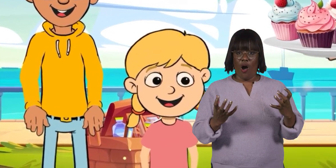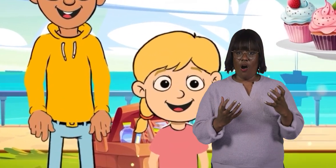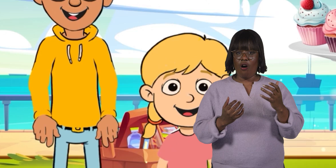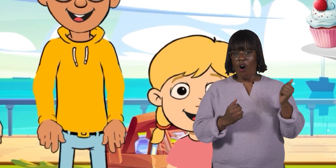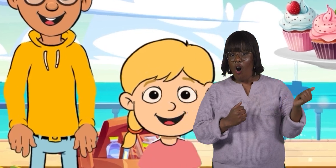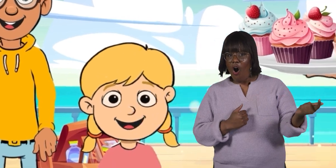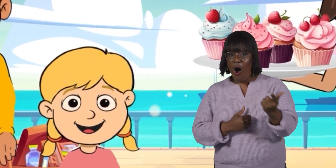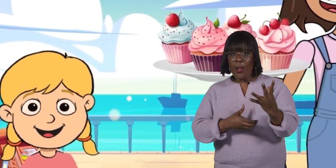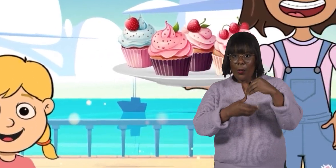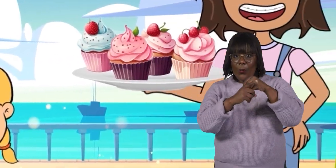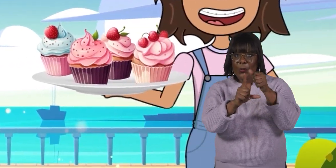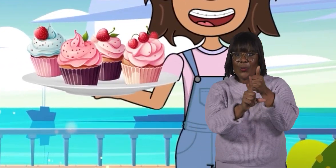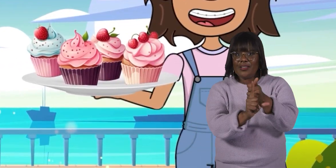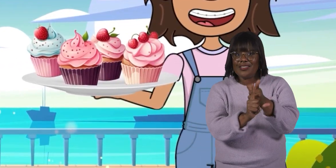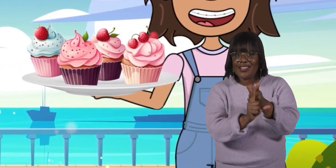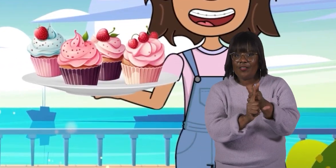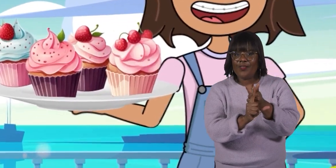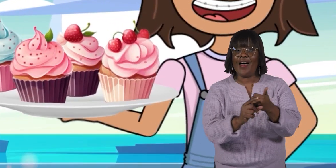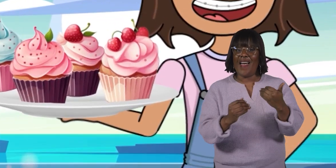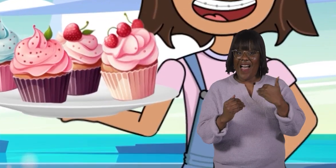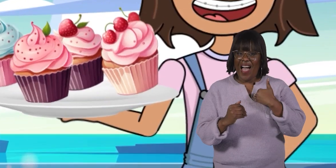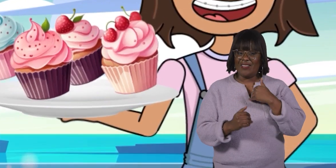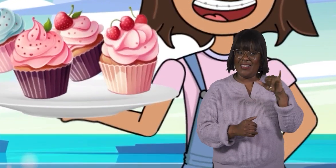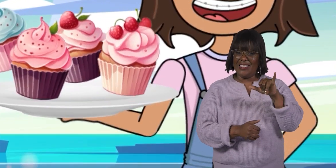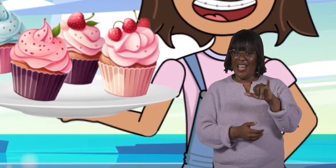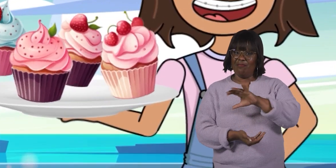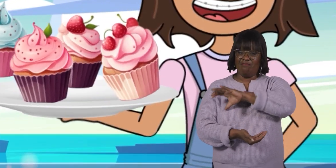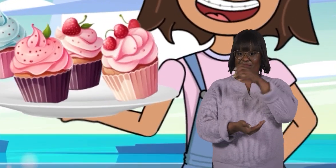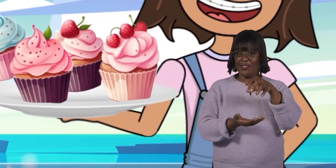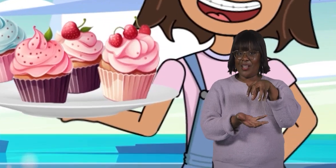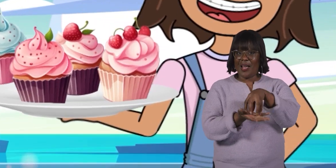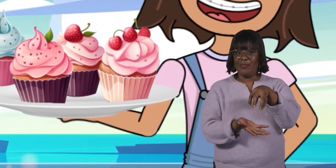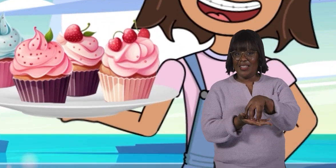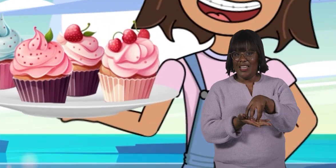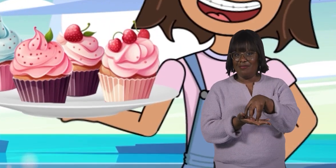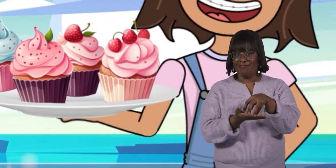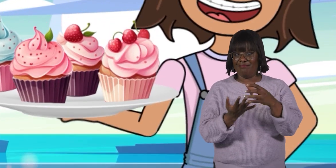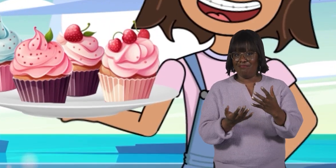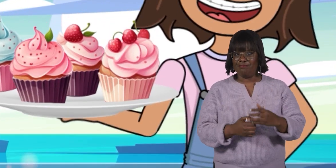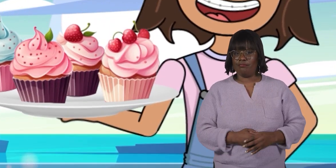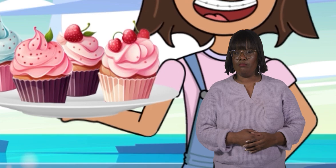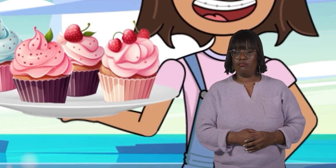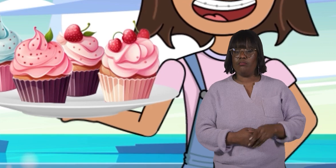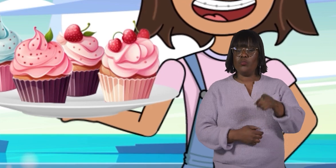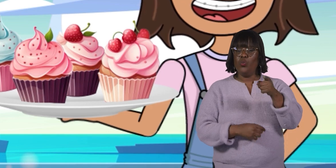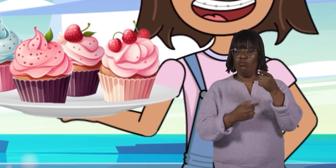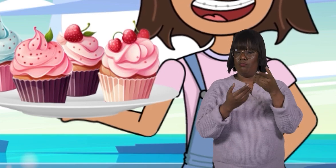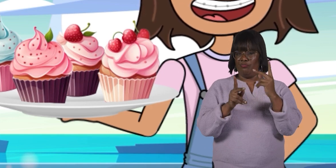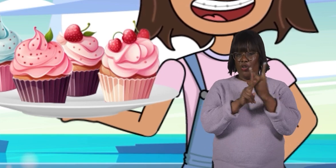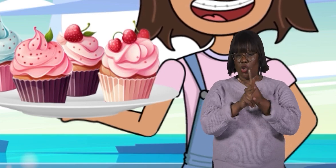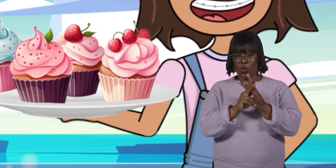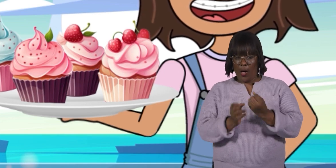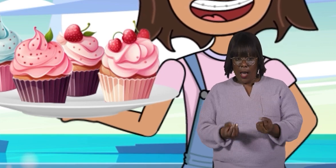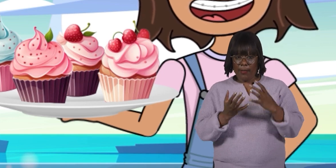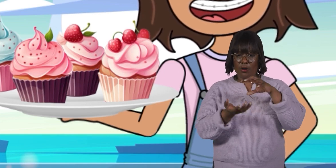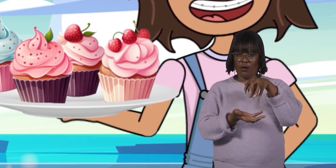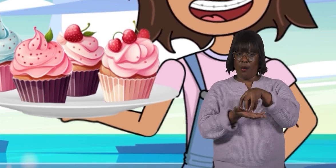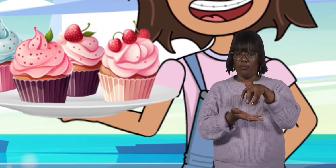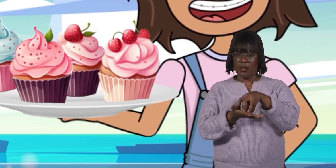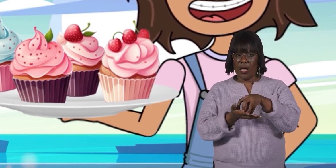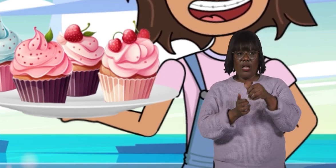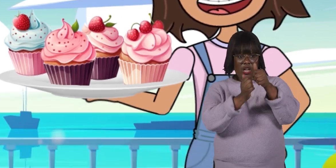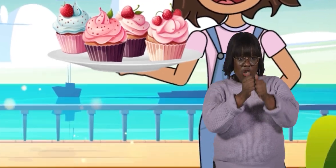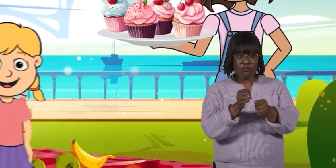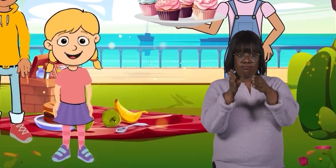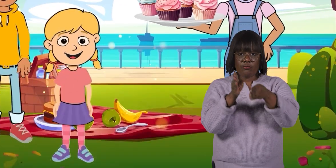everybody, including yourself, to get the same amount of cupcakes. So how do you figure out how many cupcakes